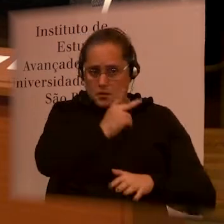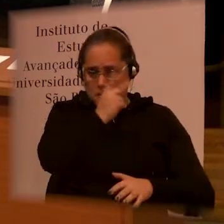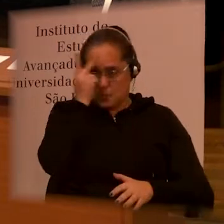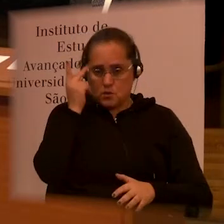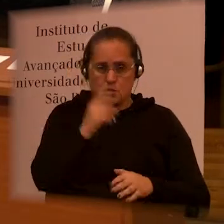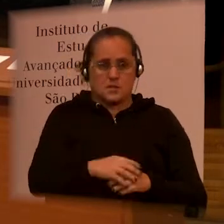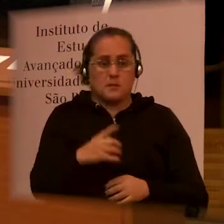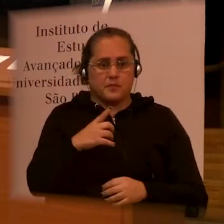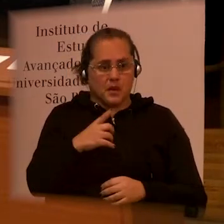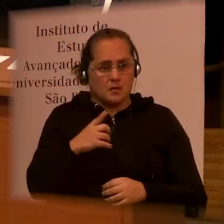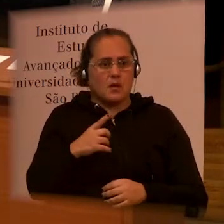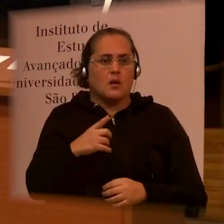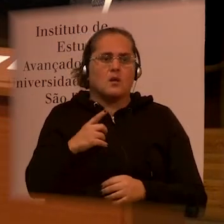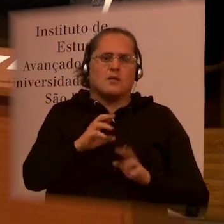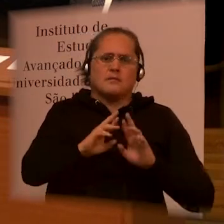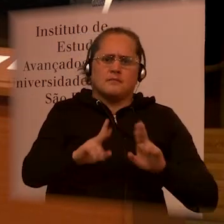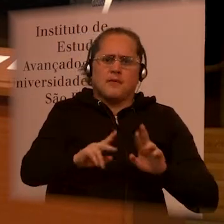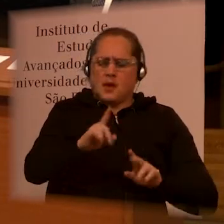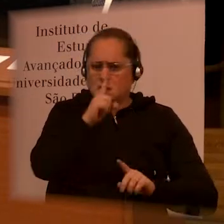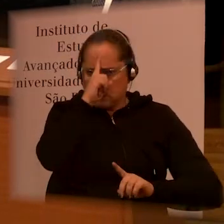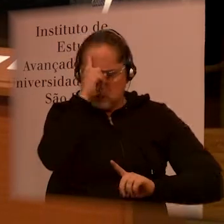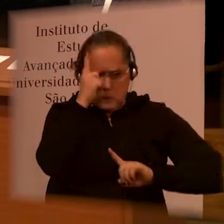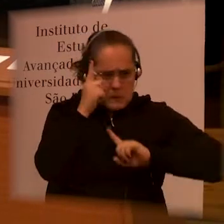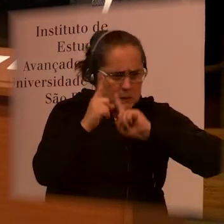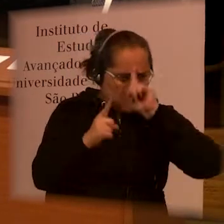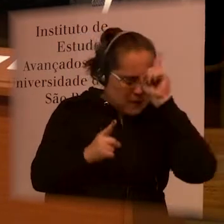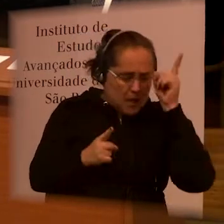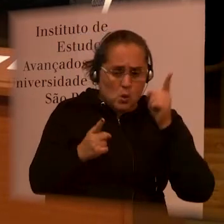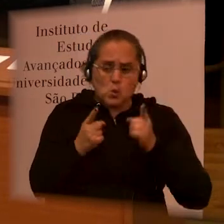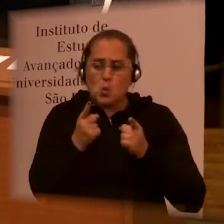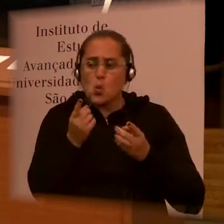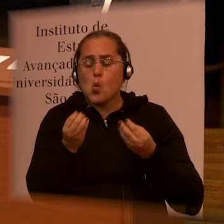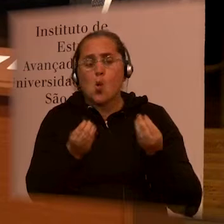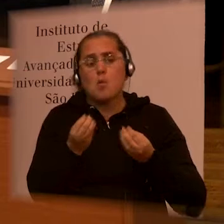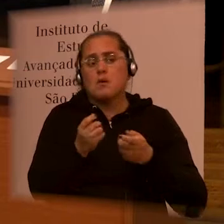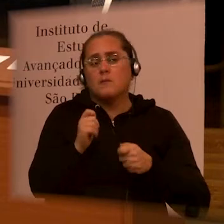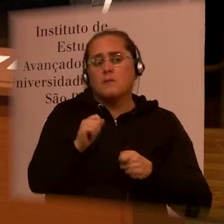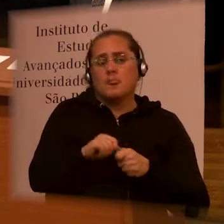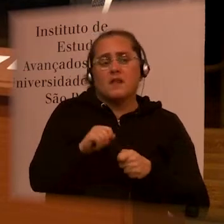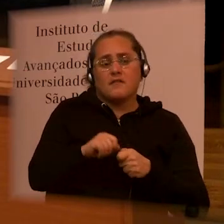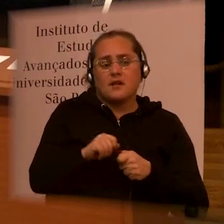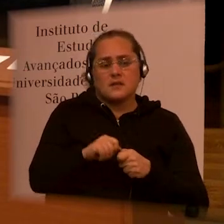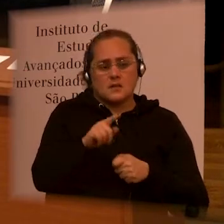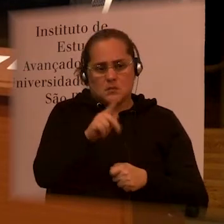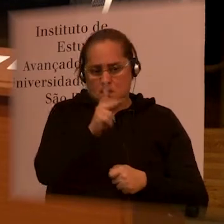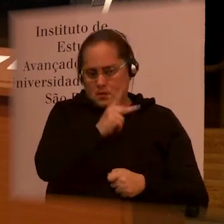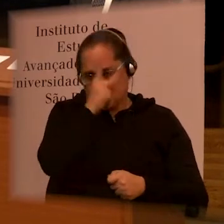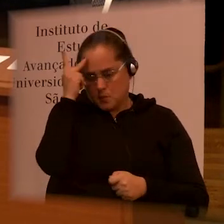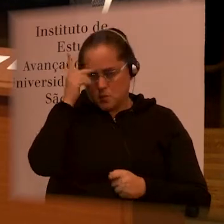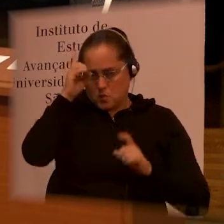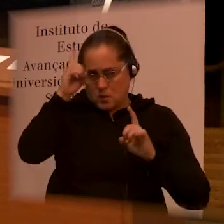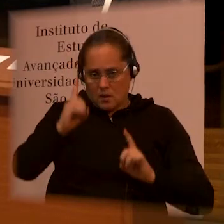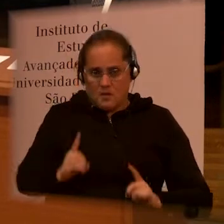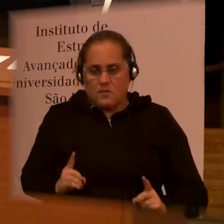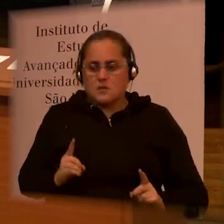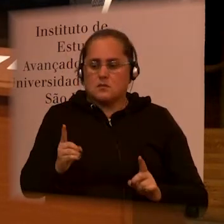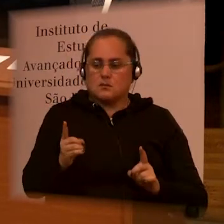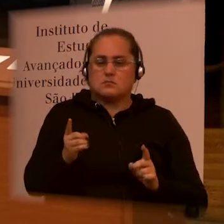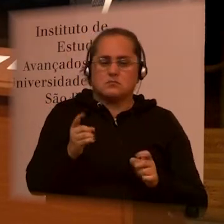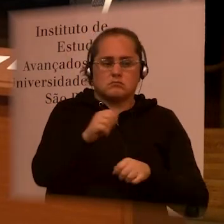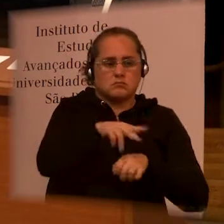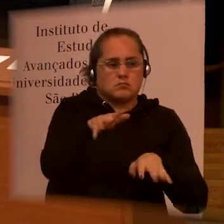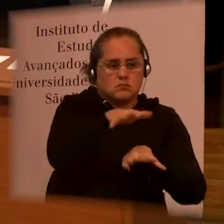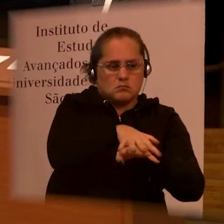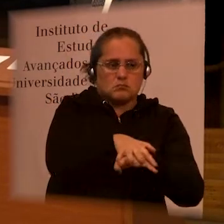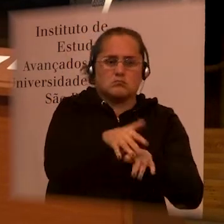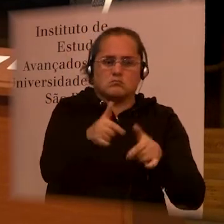about how we can work to get people with disabilities into work, into employment. This question